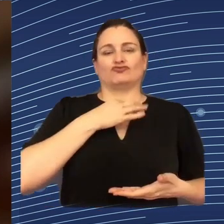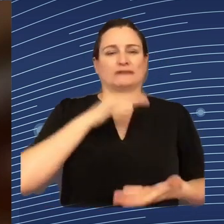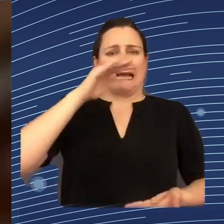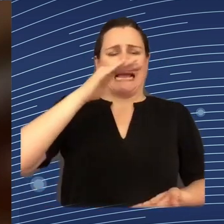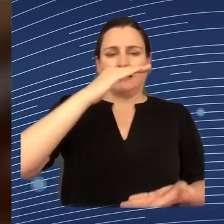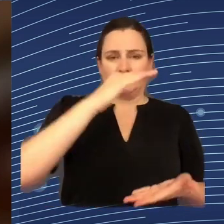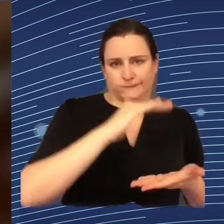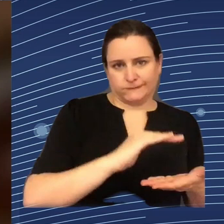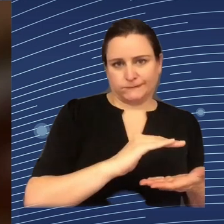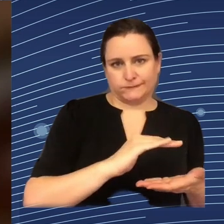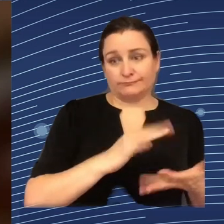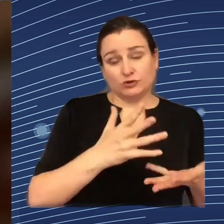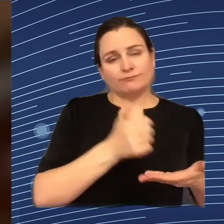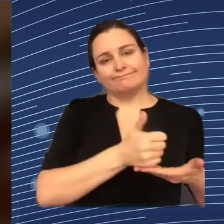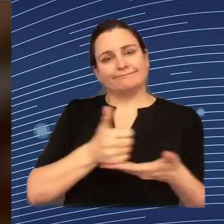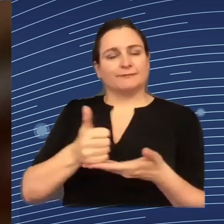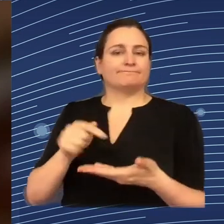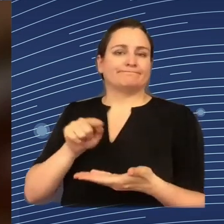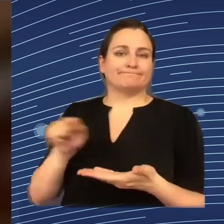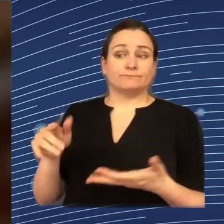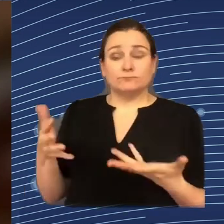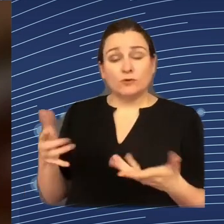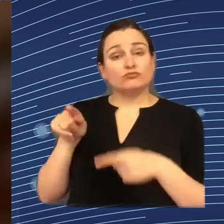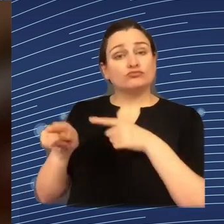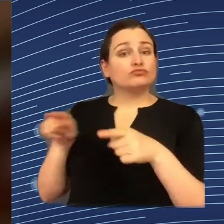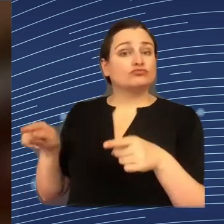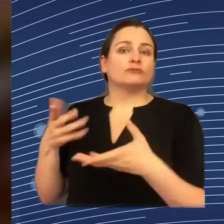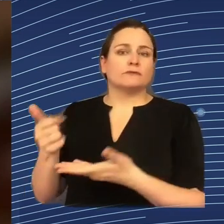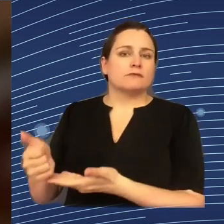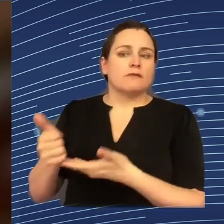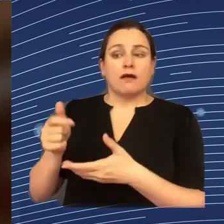interests in the design of algorithmic management software.